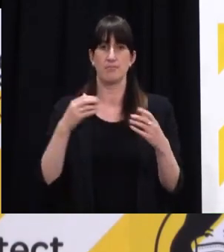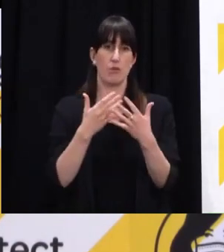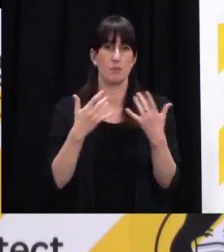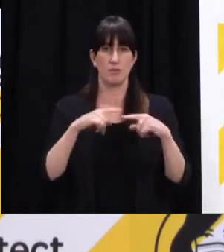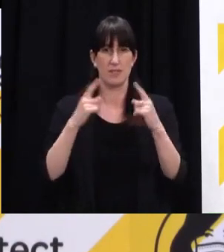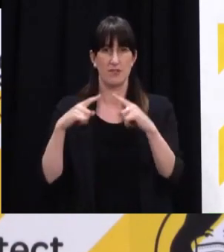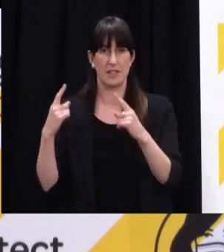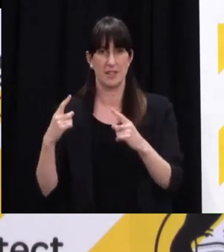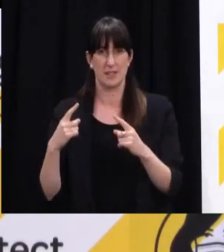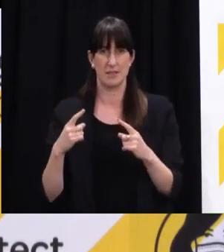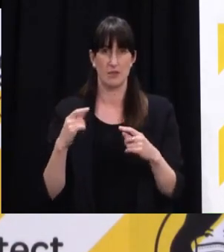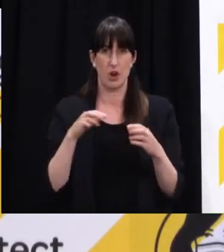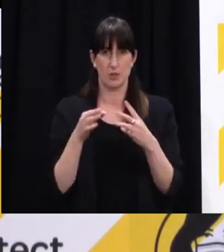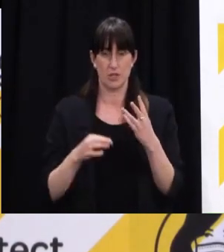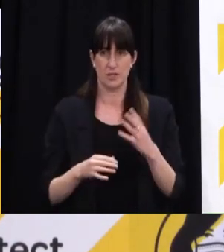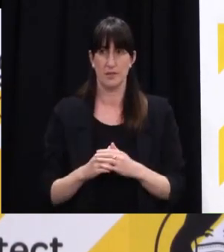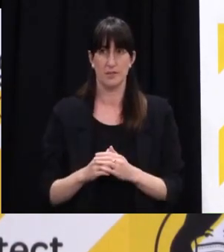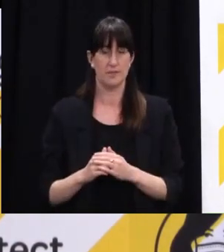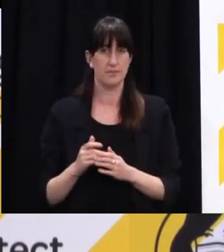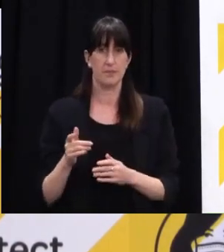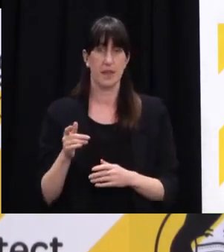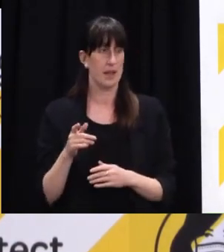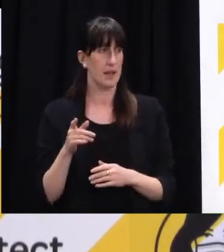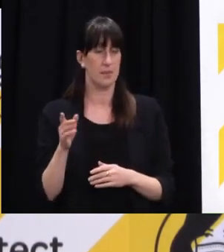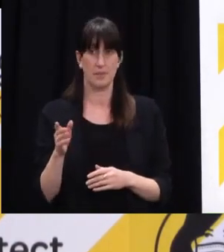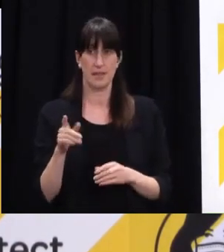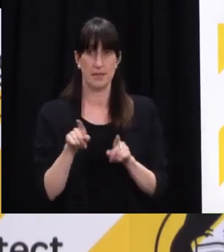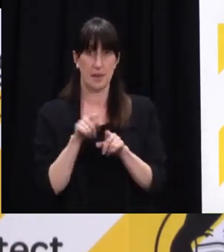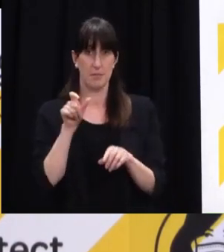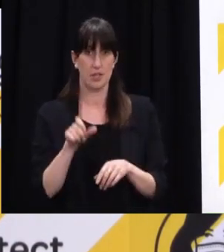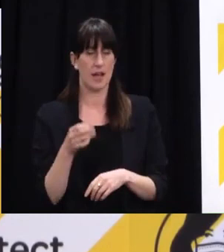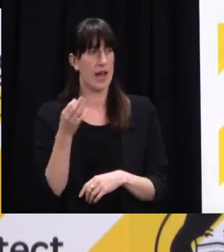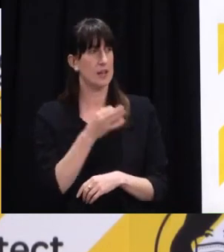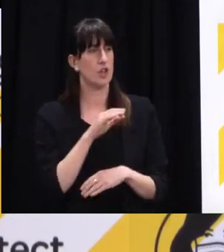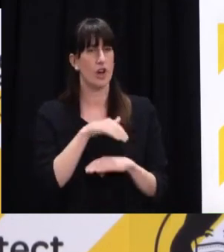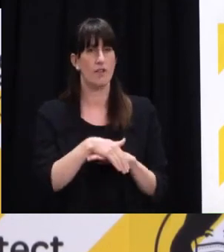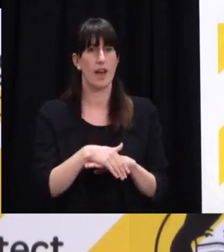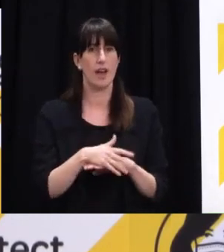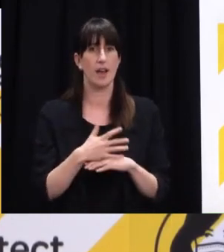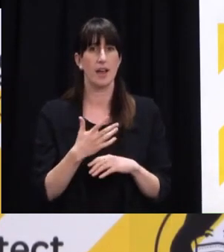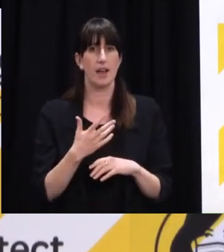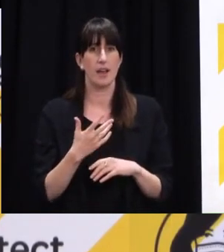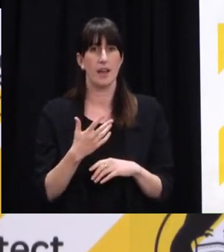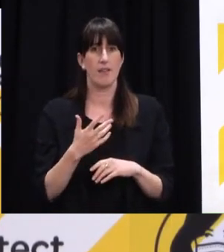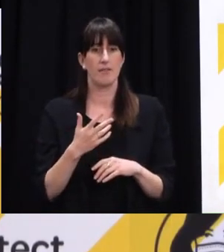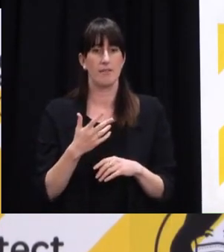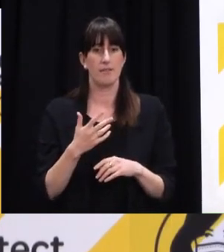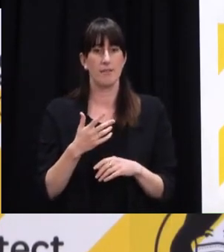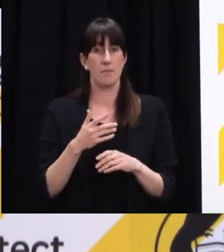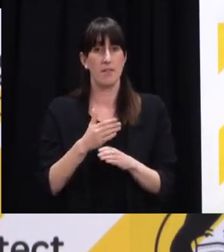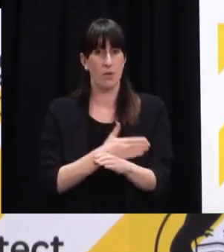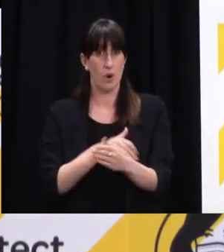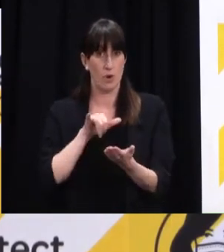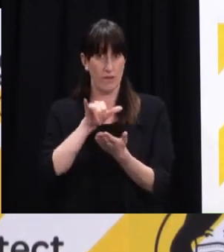Dr. Bloomfield, what prompted you to change your advice around pre-departure tests for New South Wales redstone flights to open?